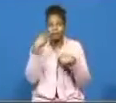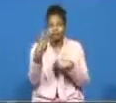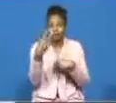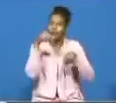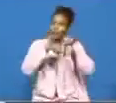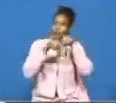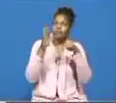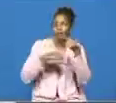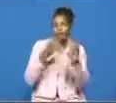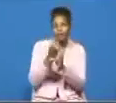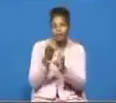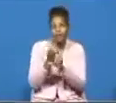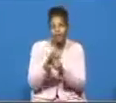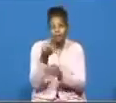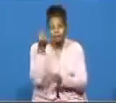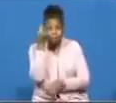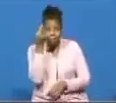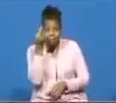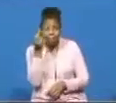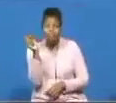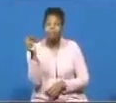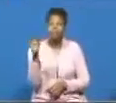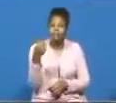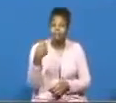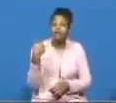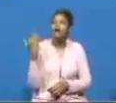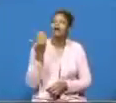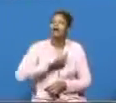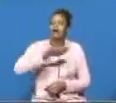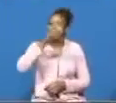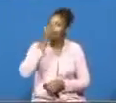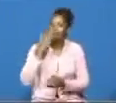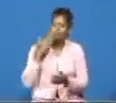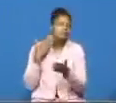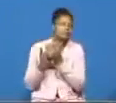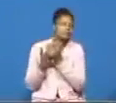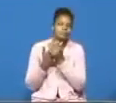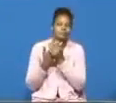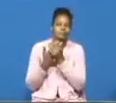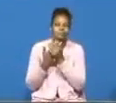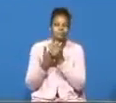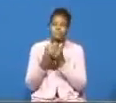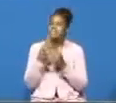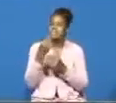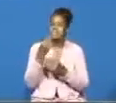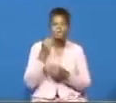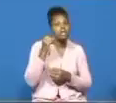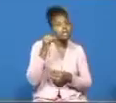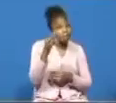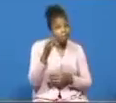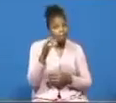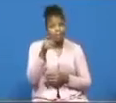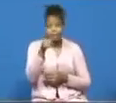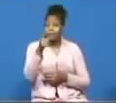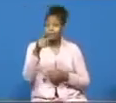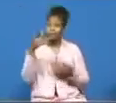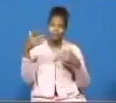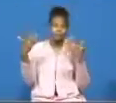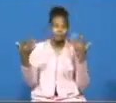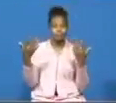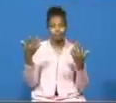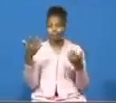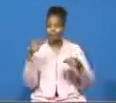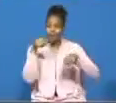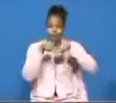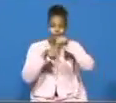are you with me somebody yes our god is good and they say even if you your your two